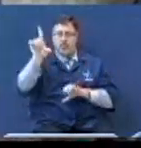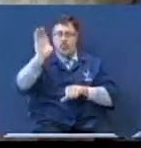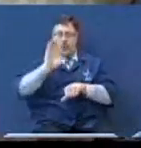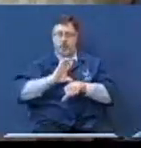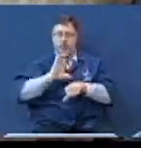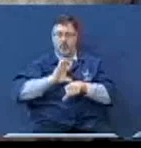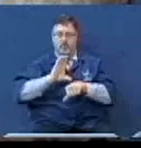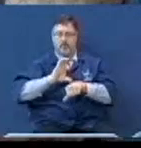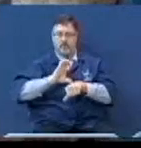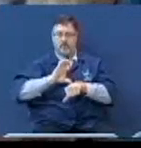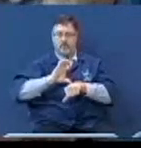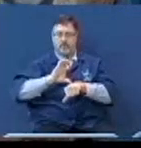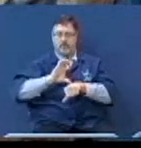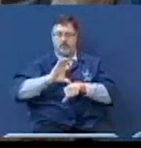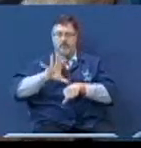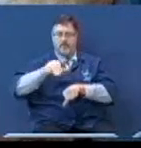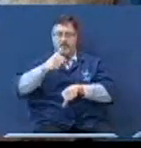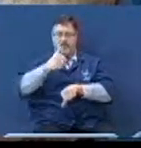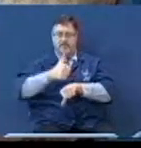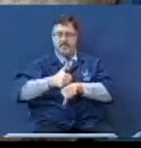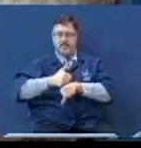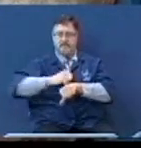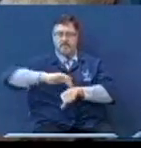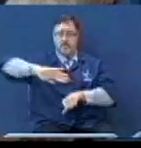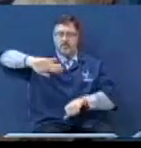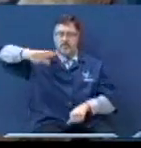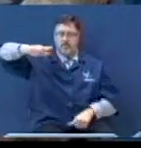that always sits up on a mountain most of the time.